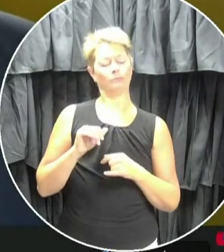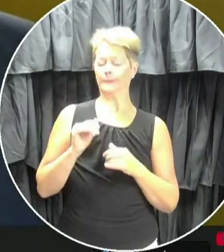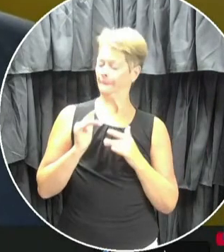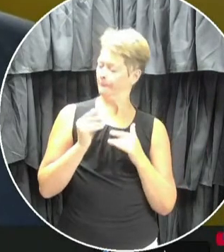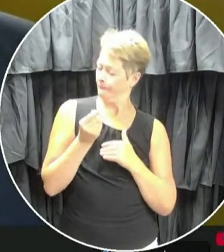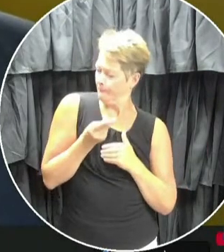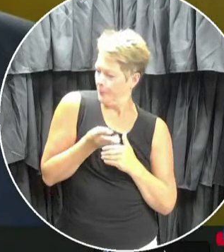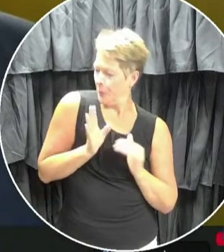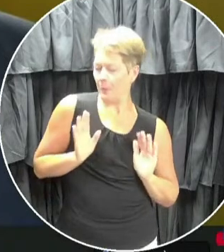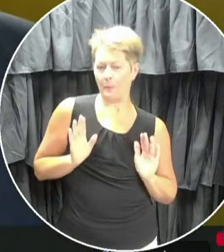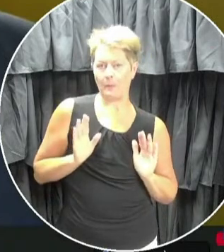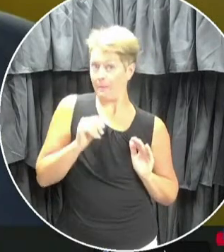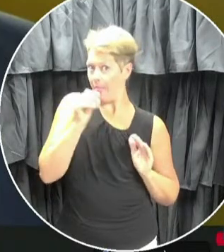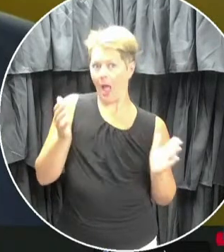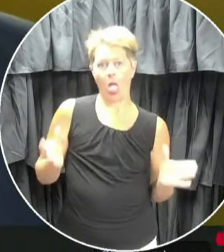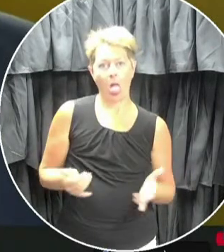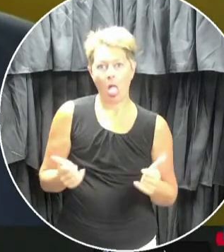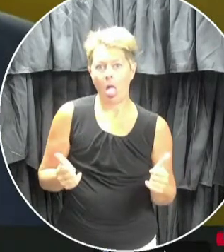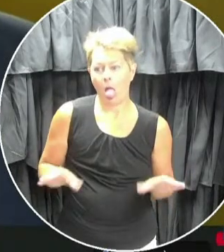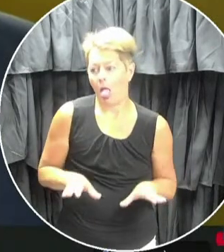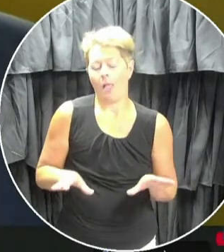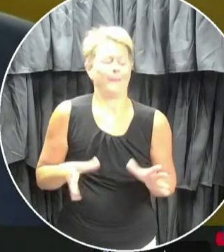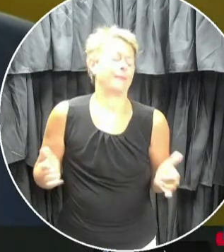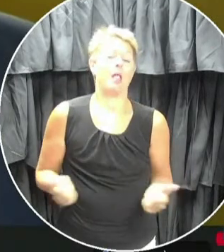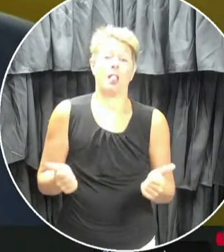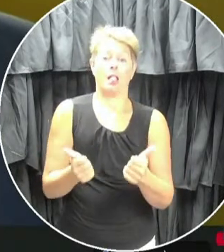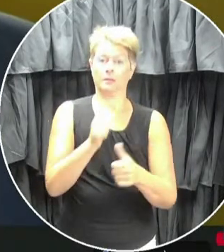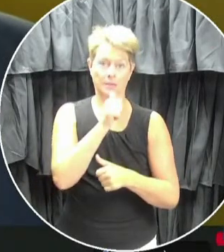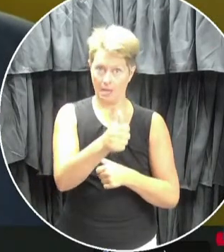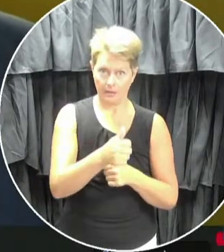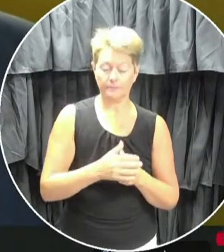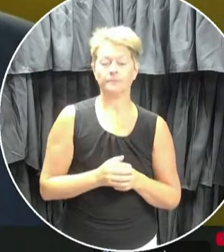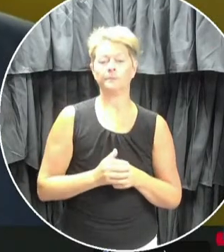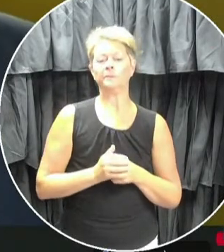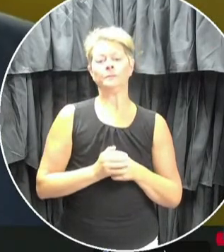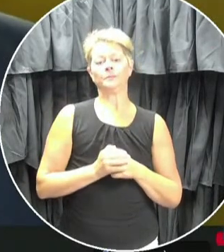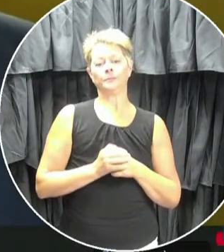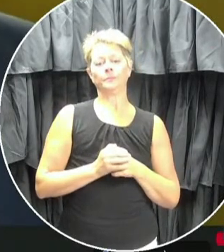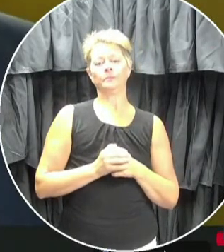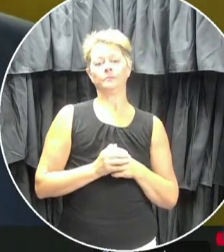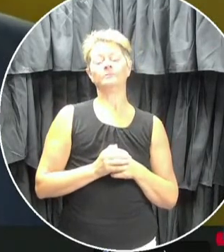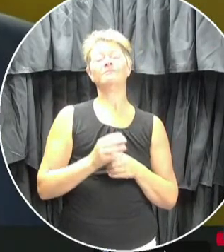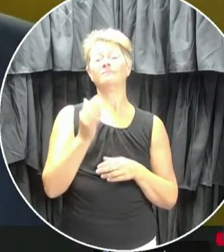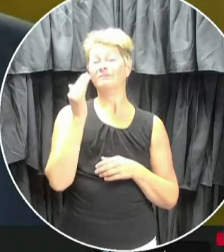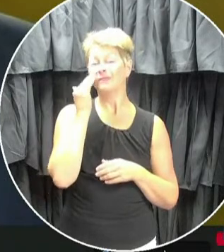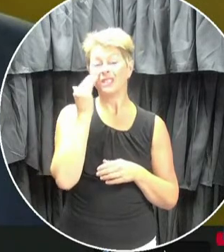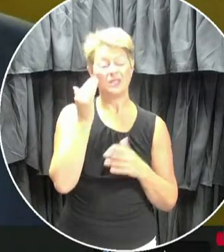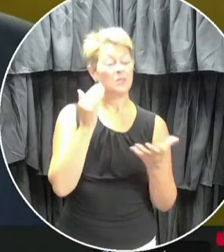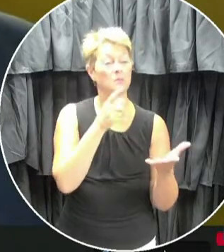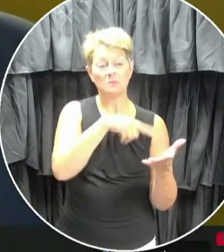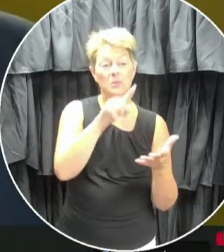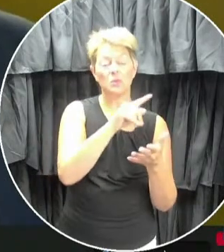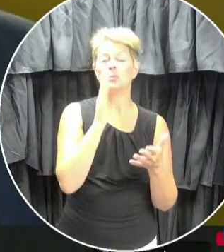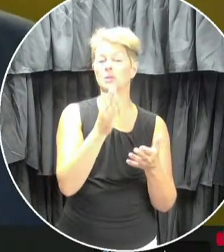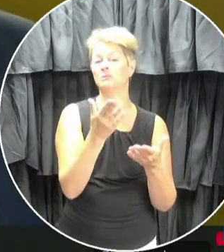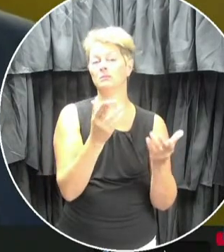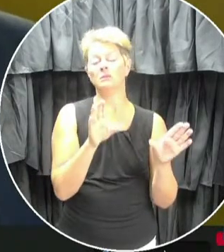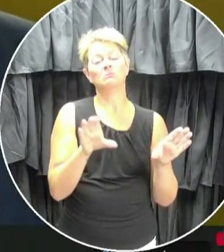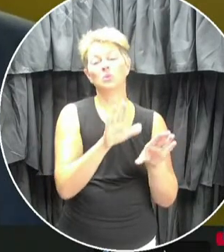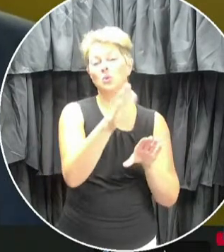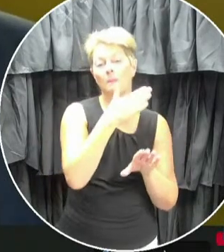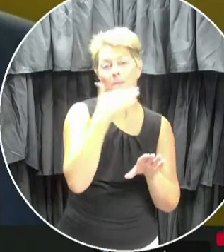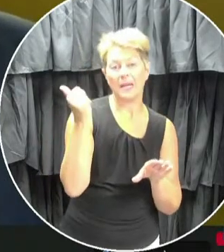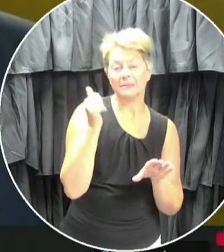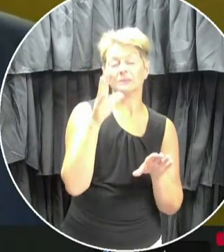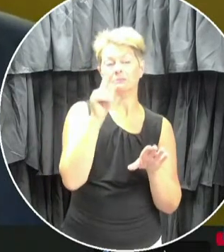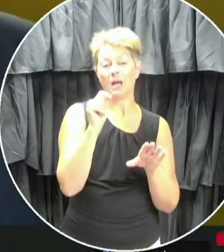I also recognize that some of the measures being taken may be difficult to implement perfectly in every classroom at every moment of the day. But